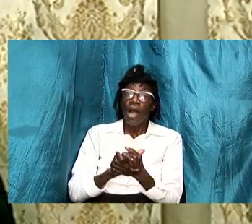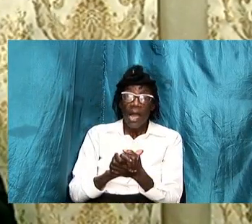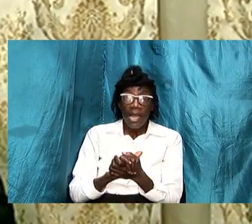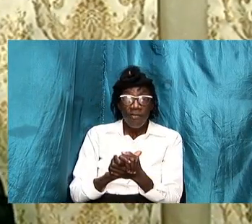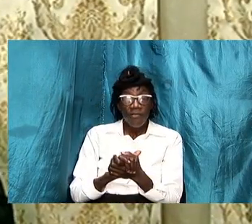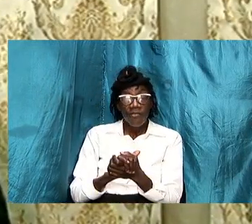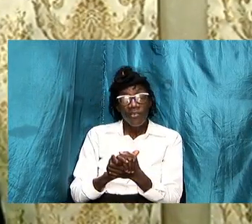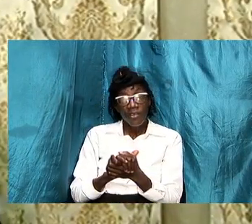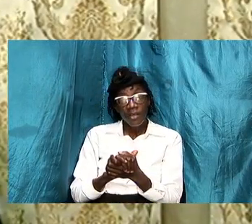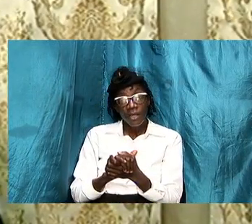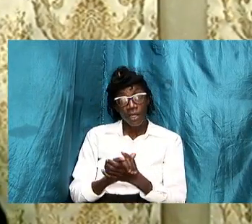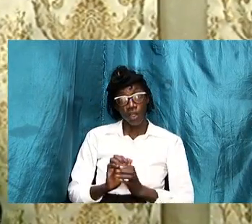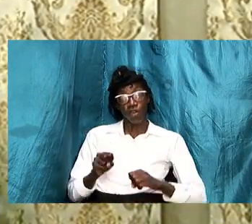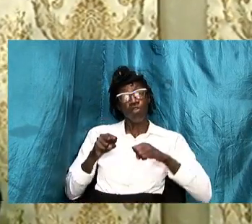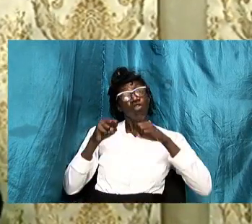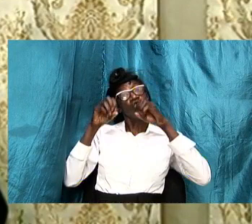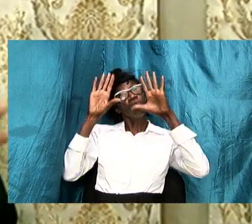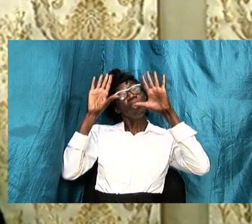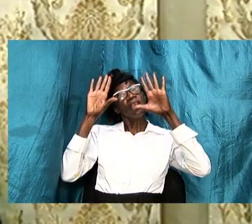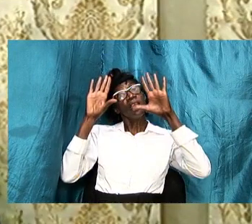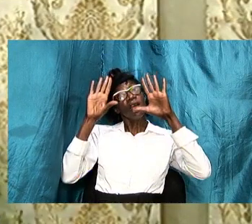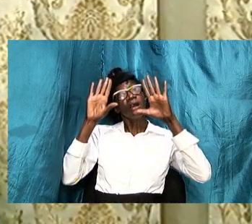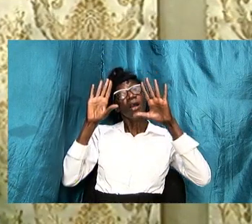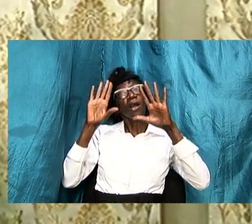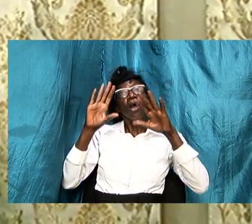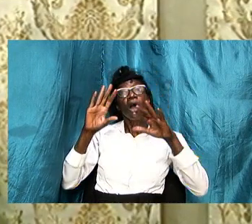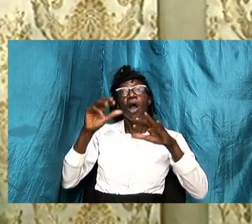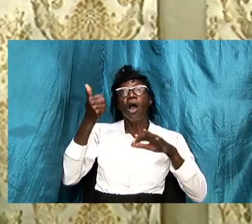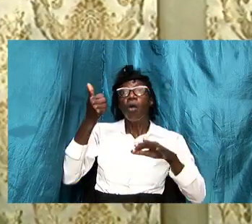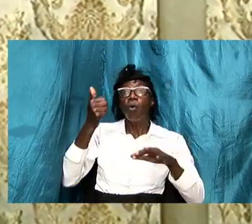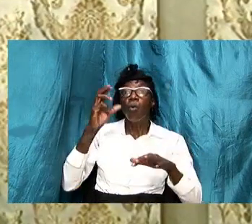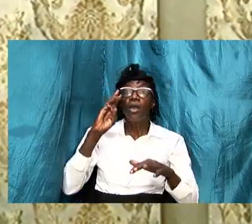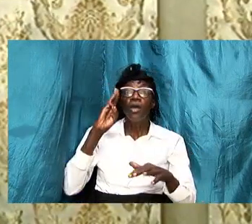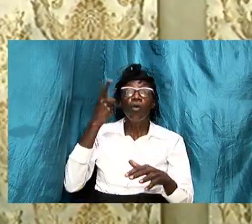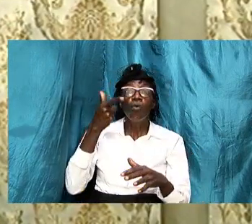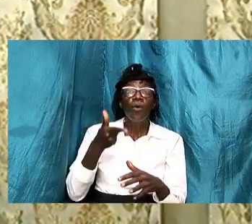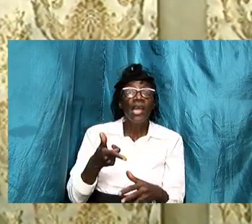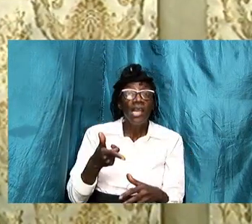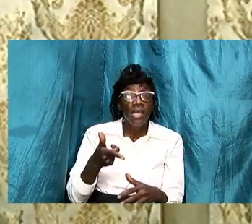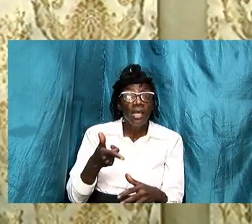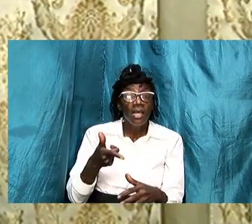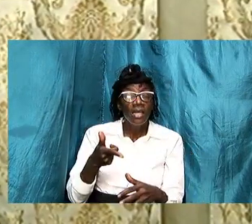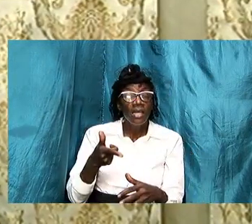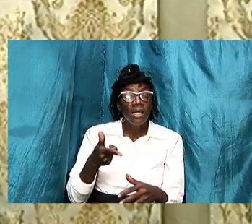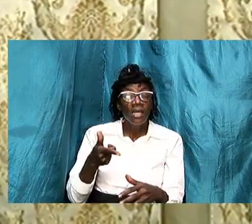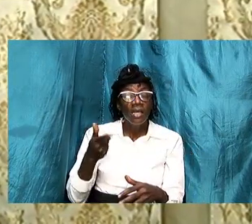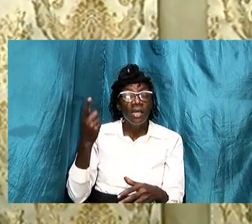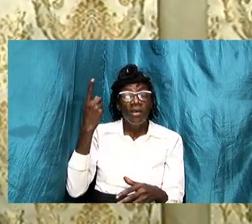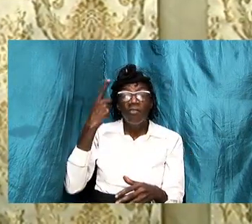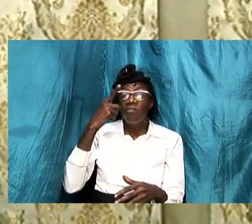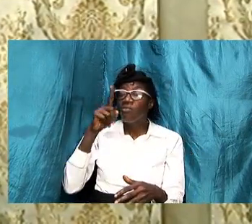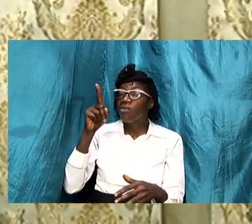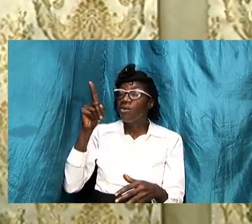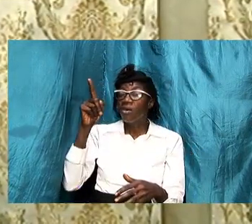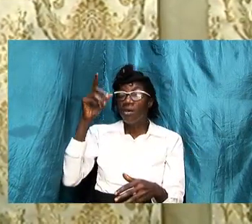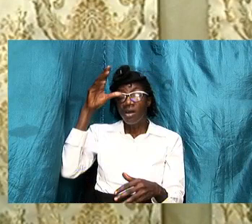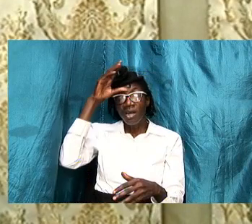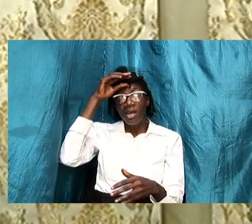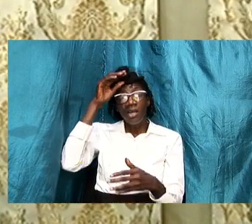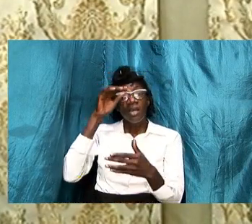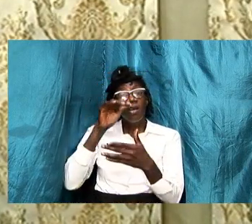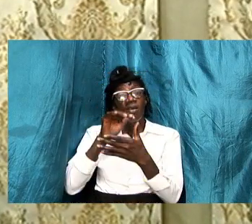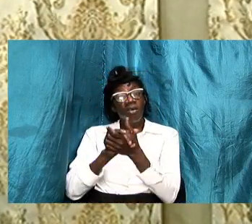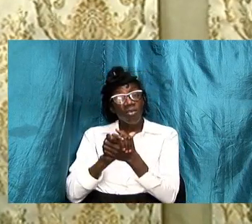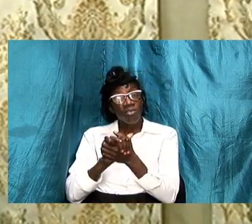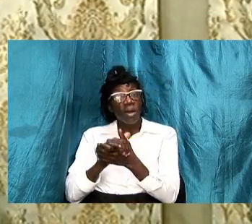yield some time her own will to allow for the headship the established